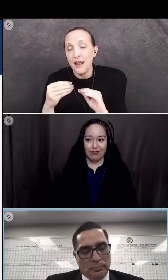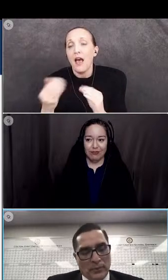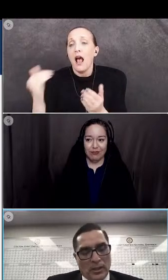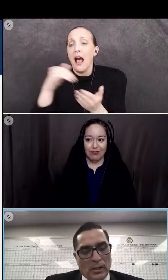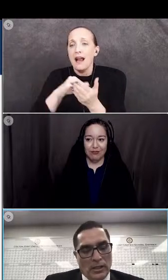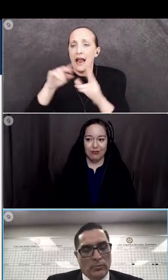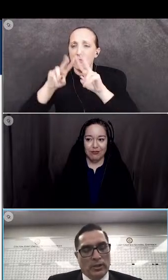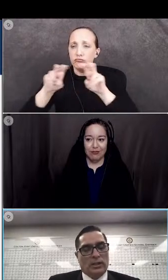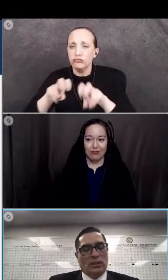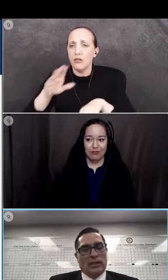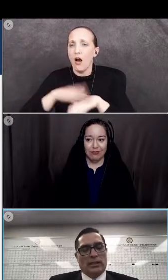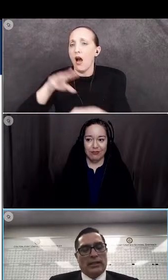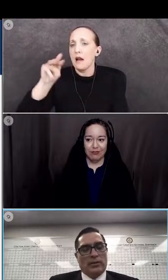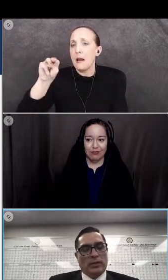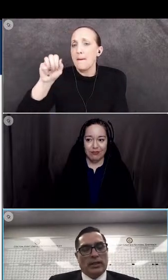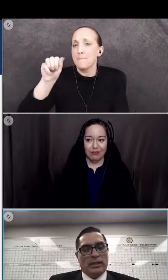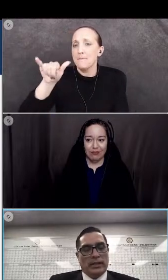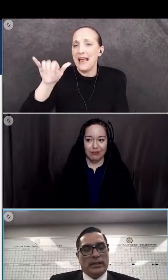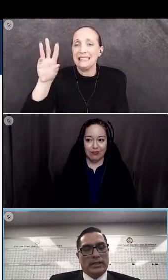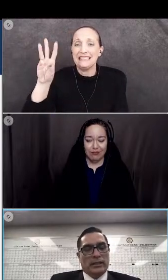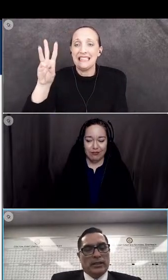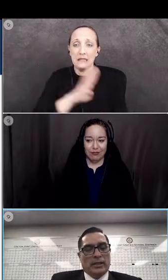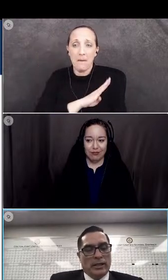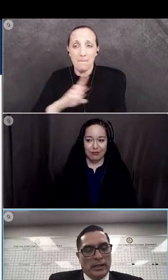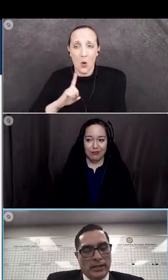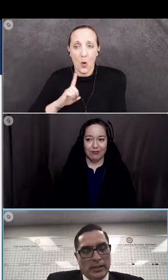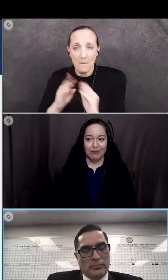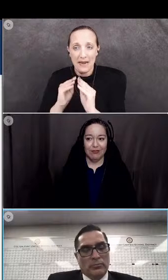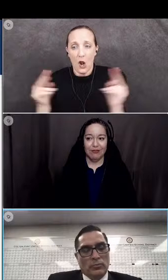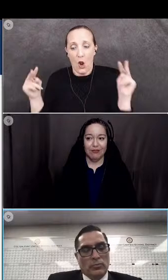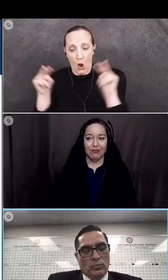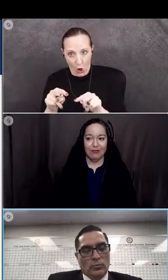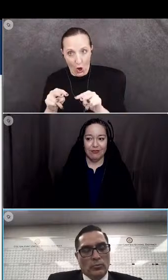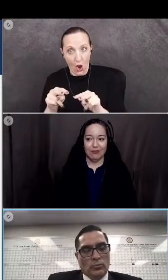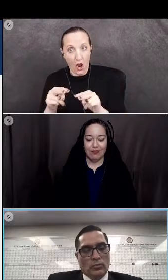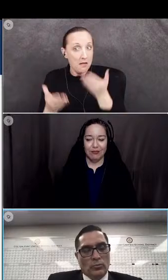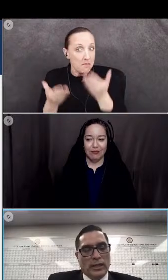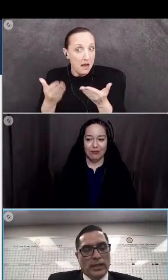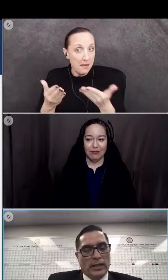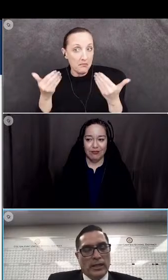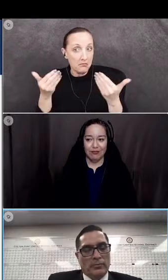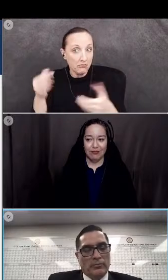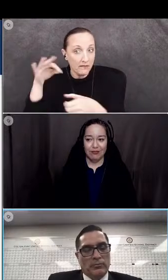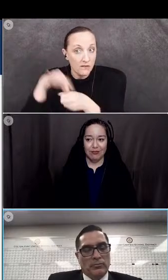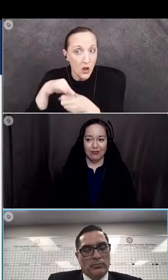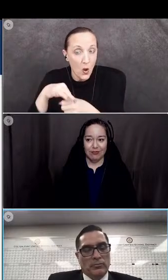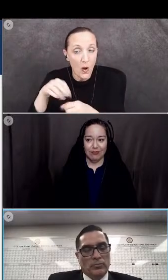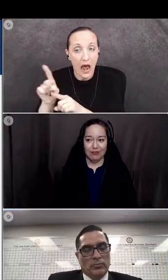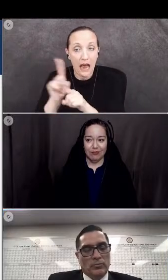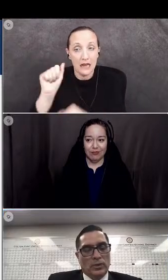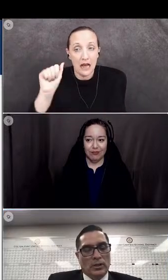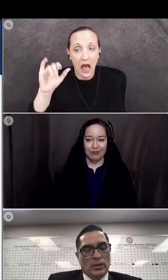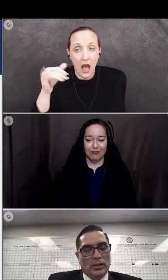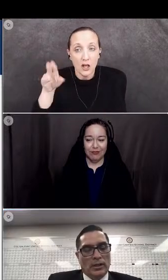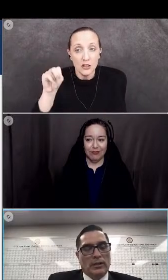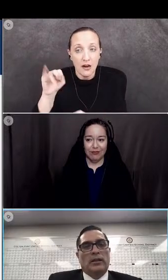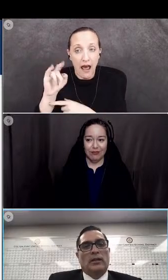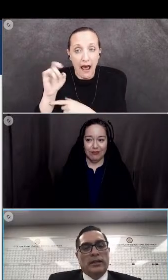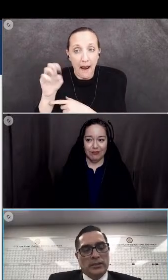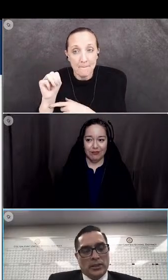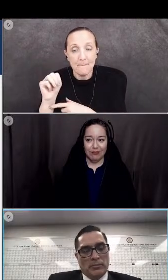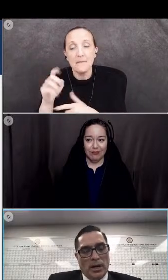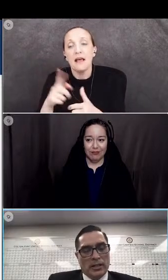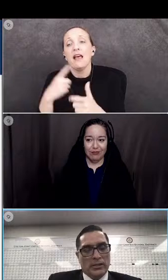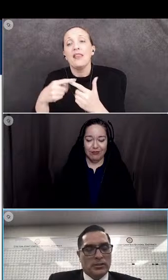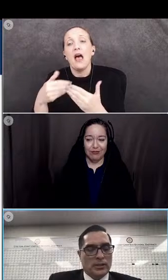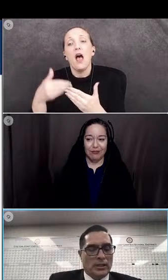meeting and then we can get that out and then uh really uh in